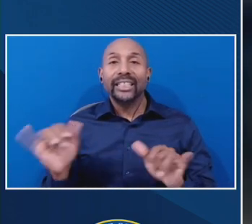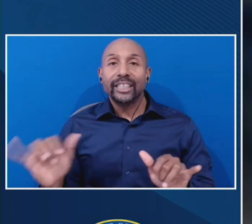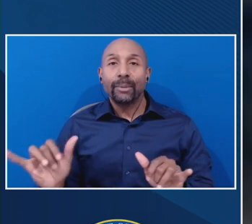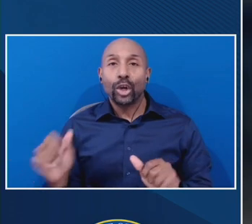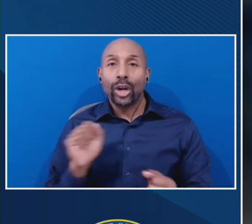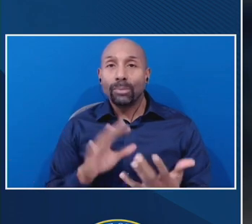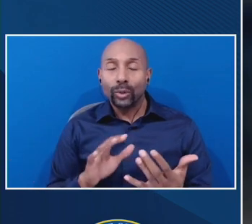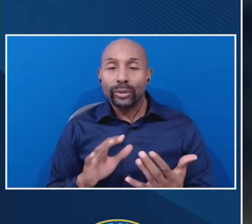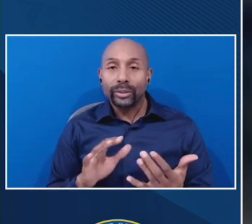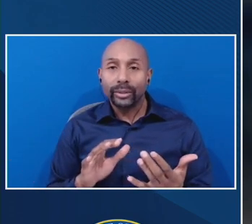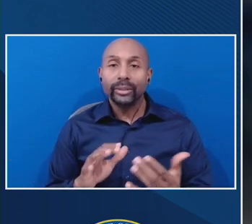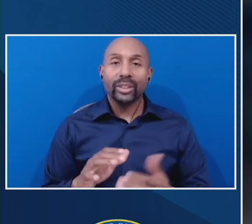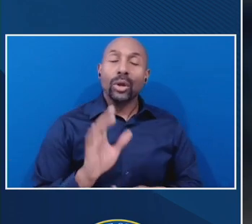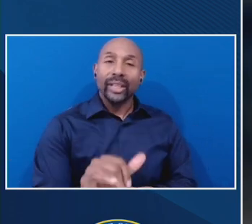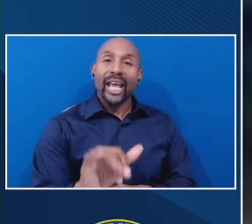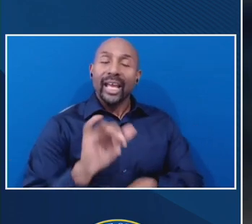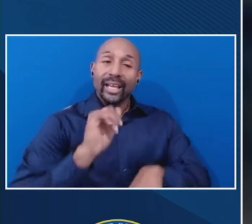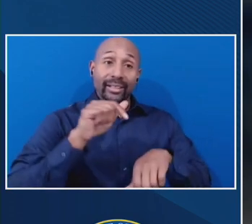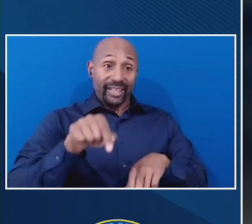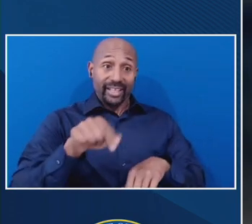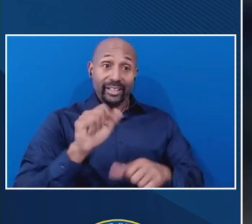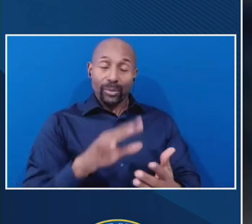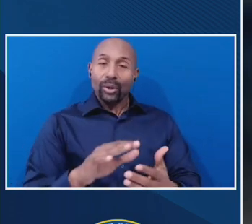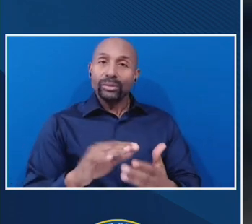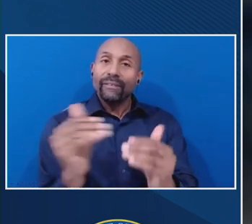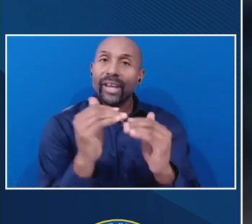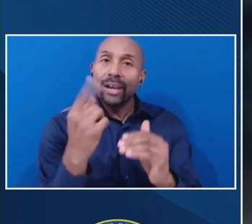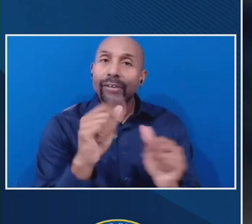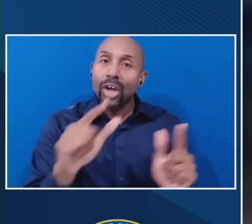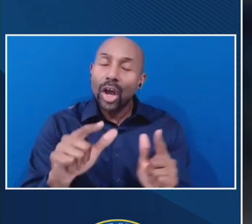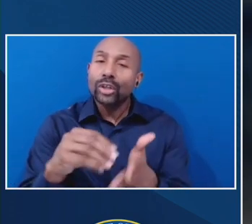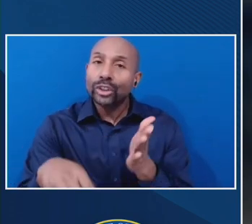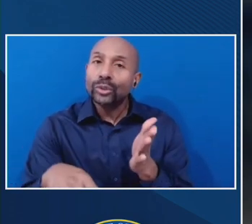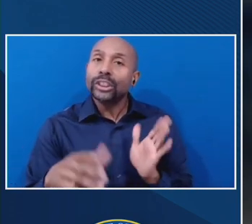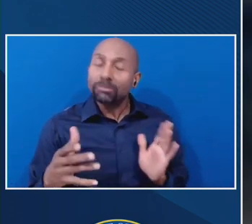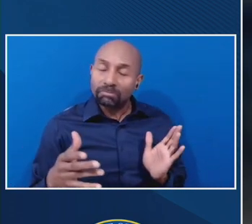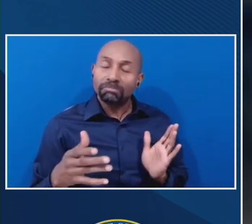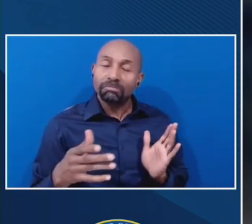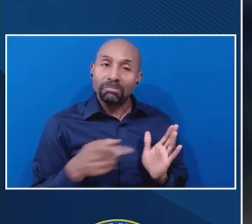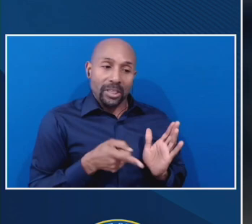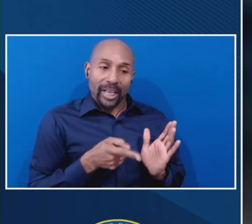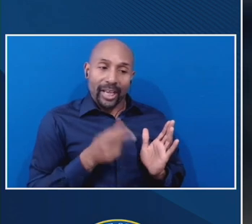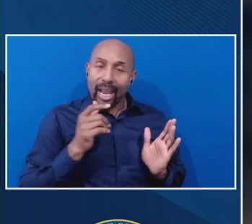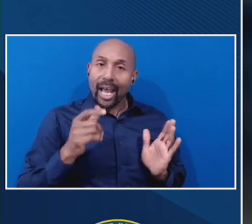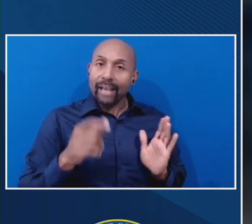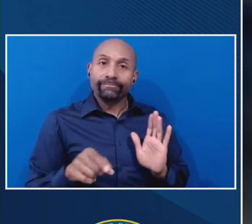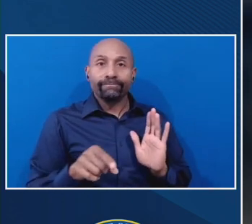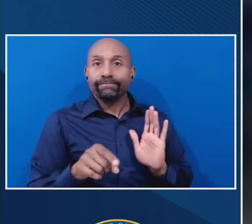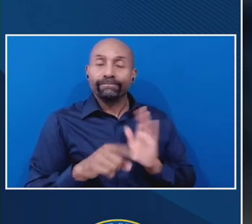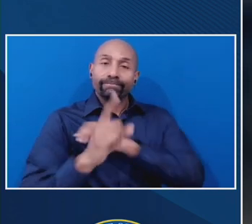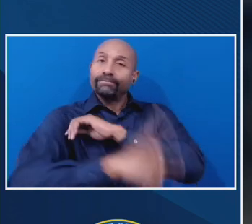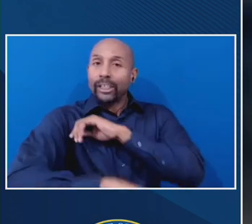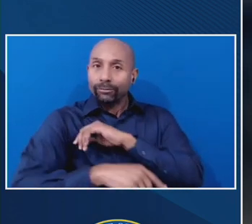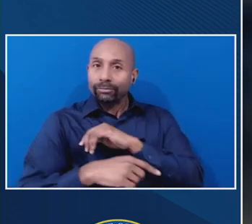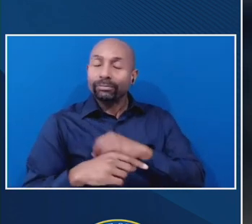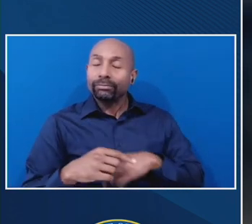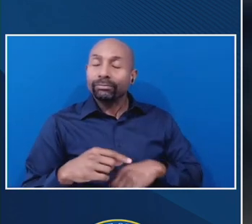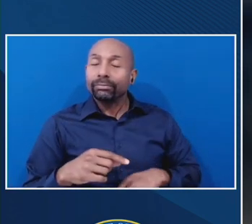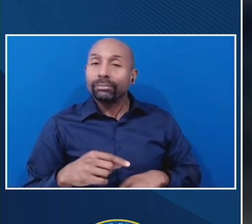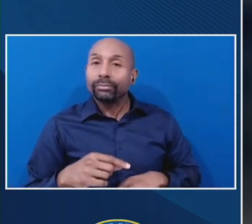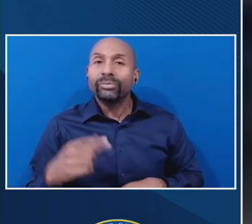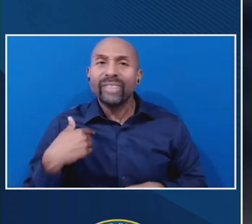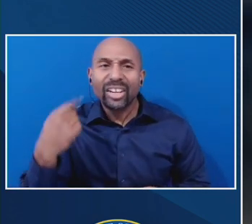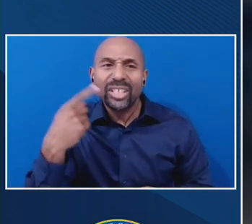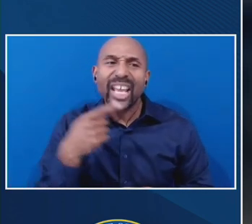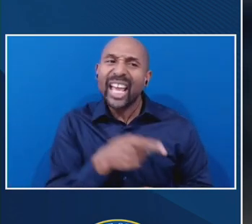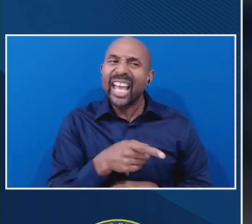semester versus a student that's taking modules eight weeks and then the second eight weeks. So I do understand that it was difficult to implement these